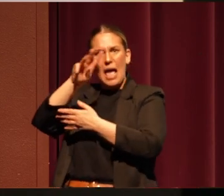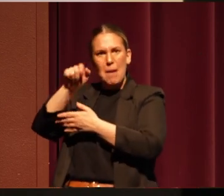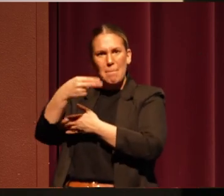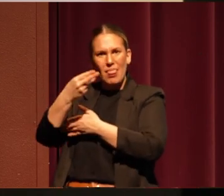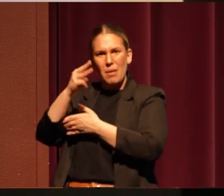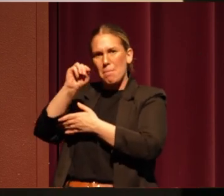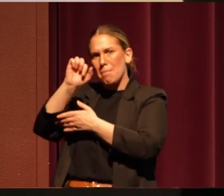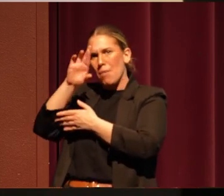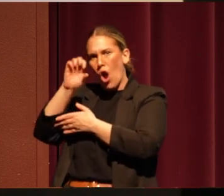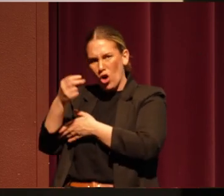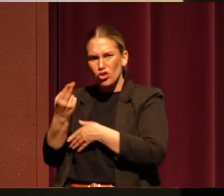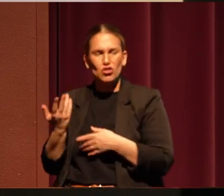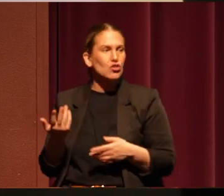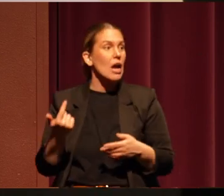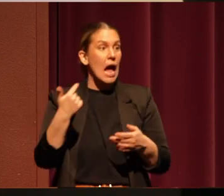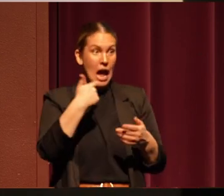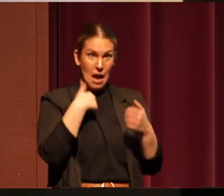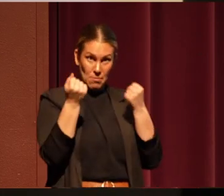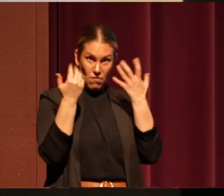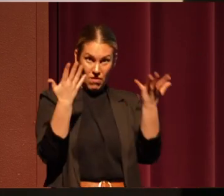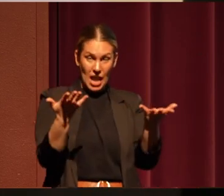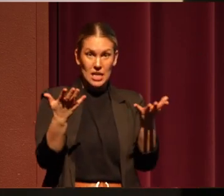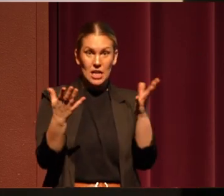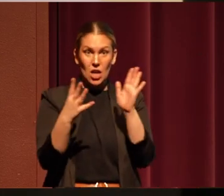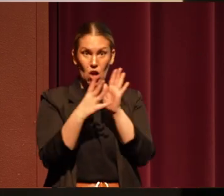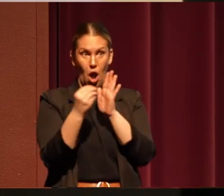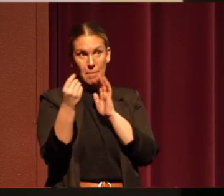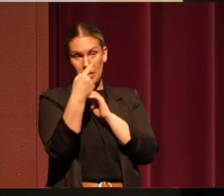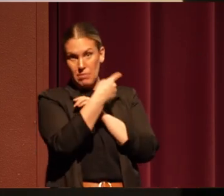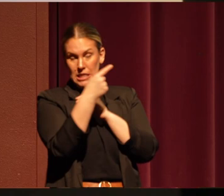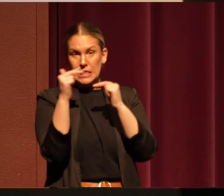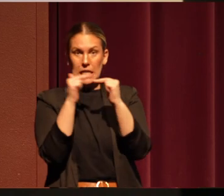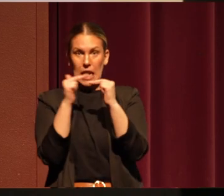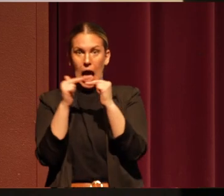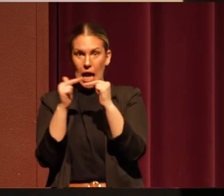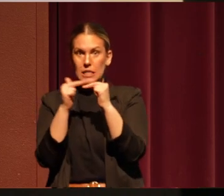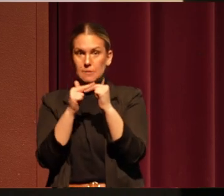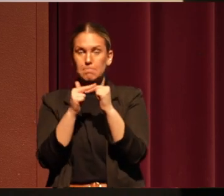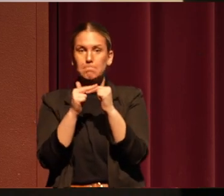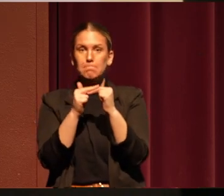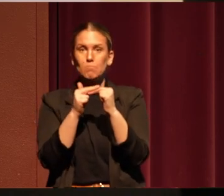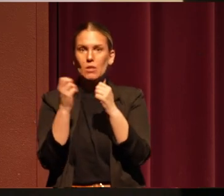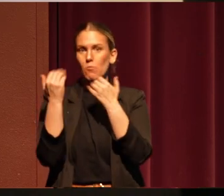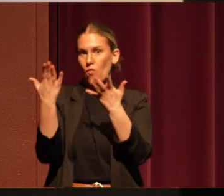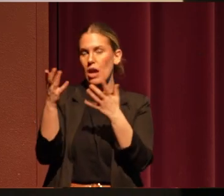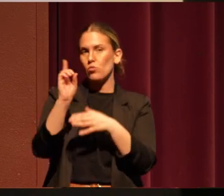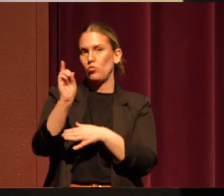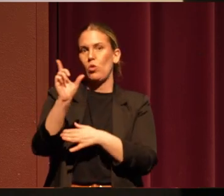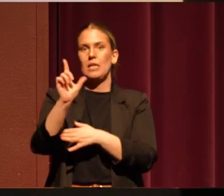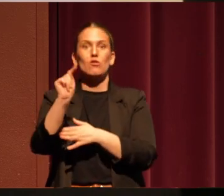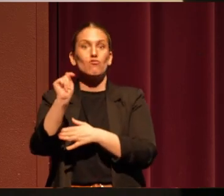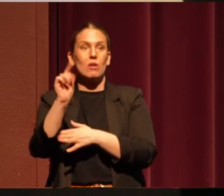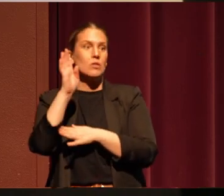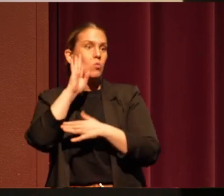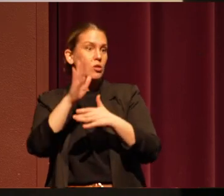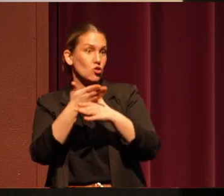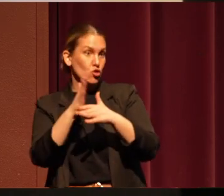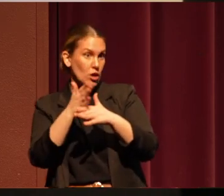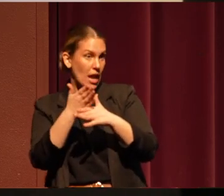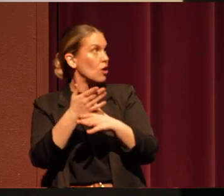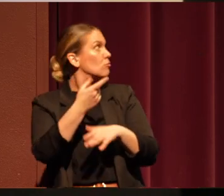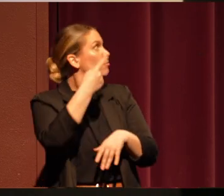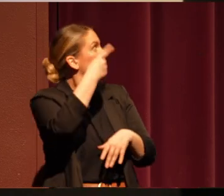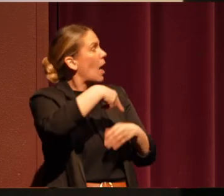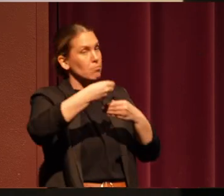I have given a copy of these slides to the land trust so they can share these addresses out with